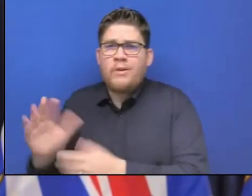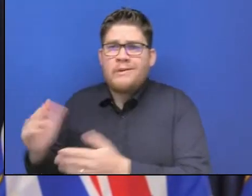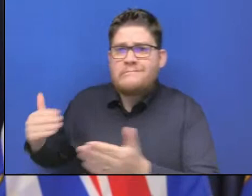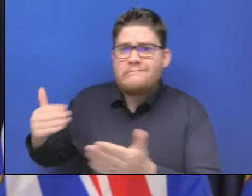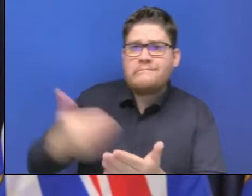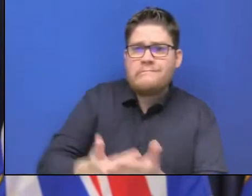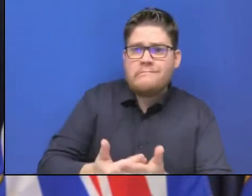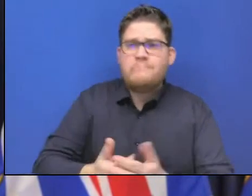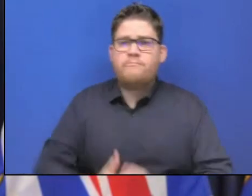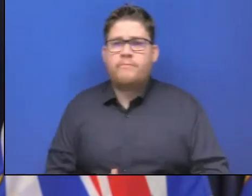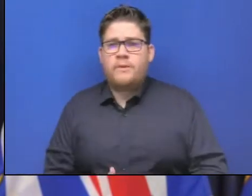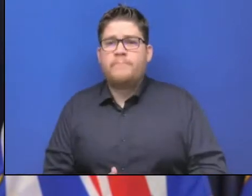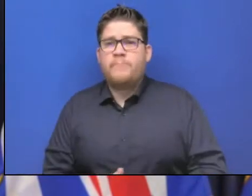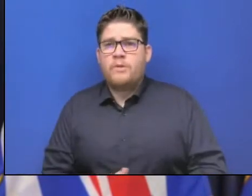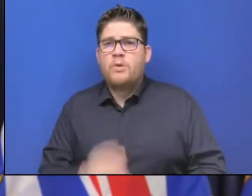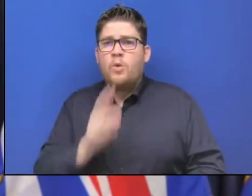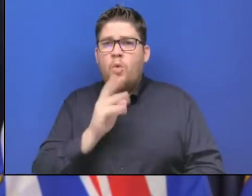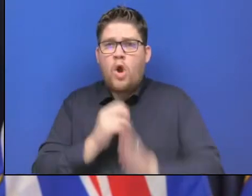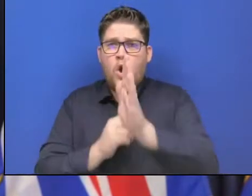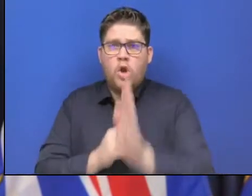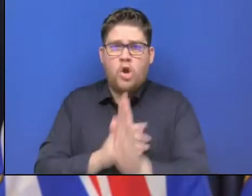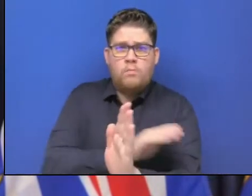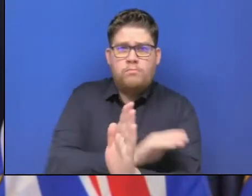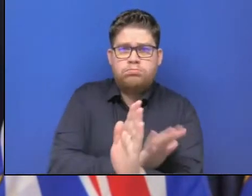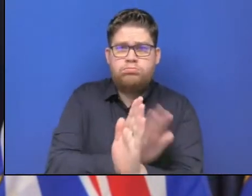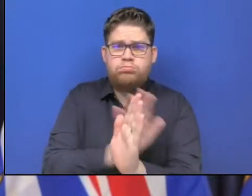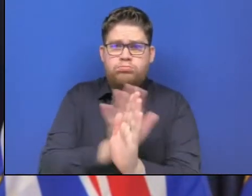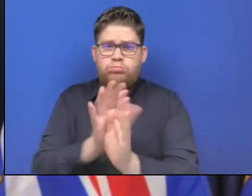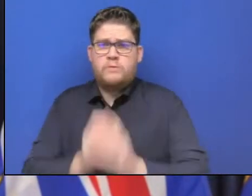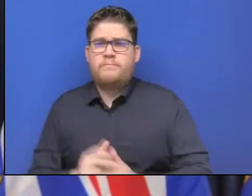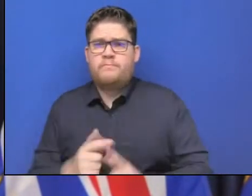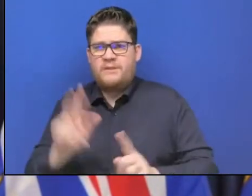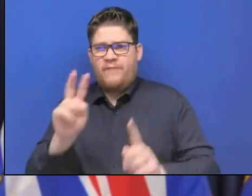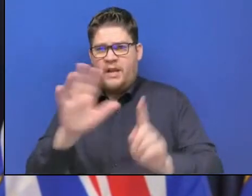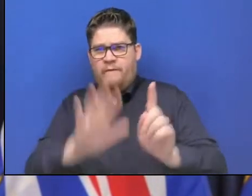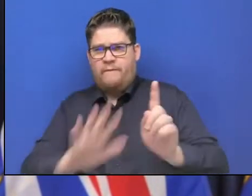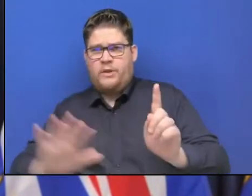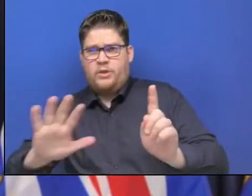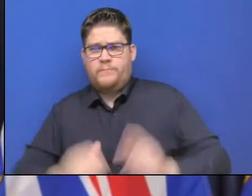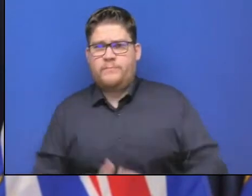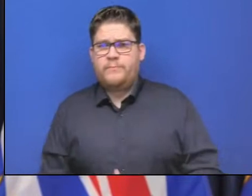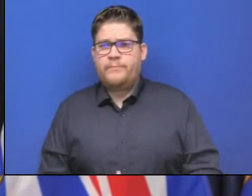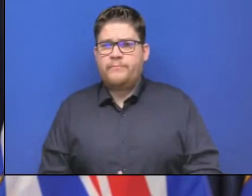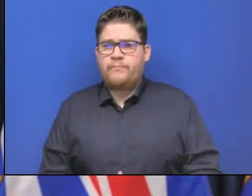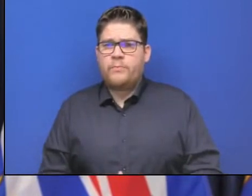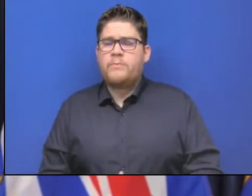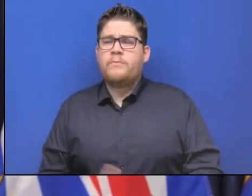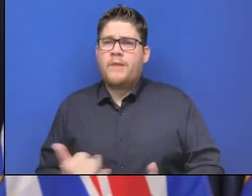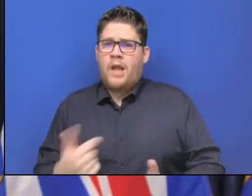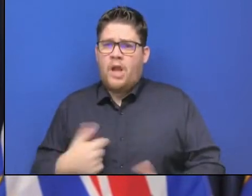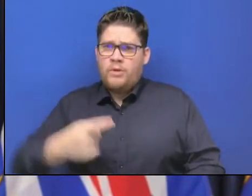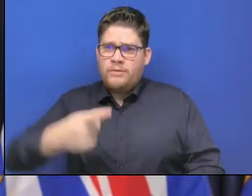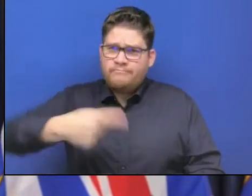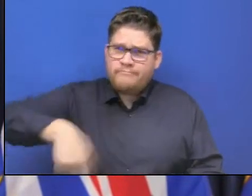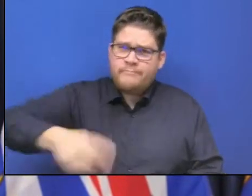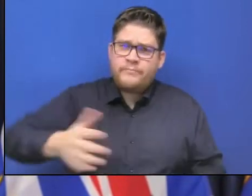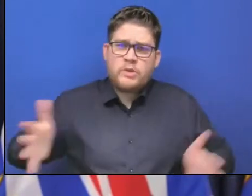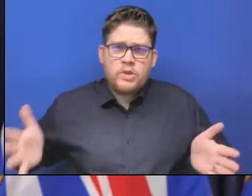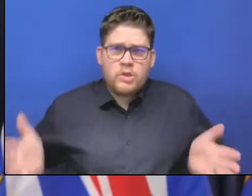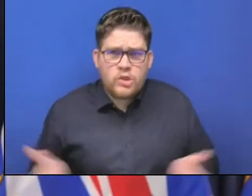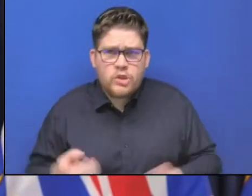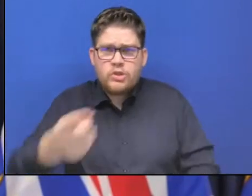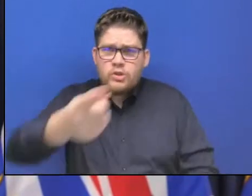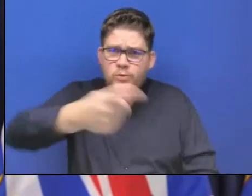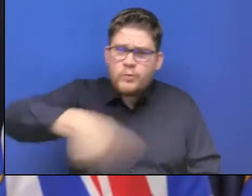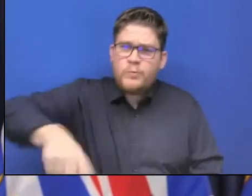and the lower mainland. I urge all British Columbians to be extremely vigilant. Keep a close eye